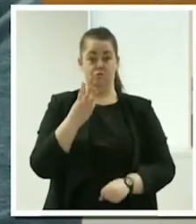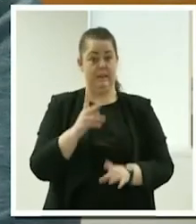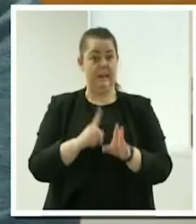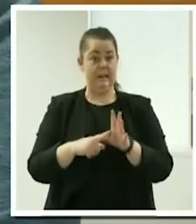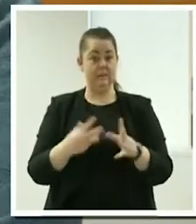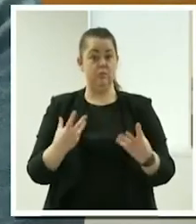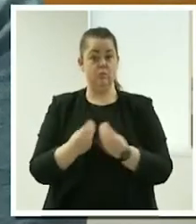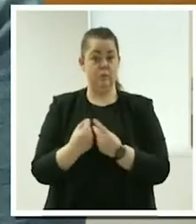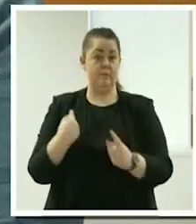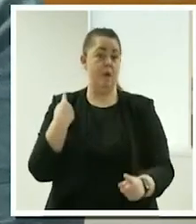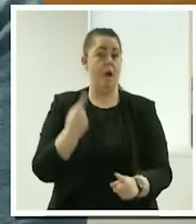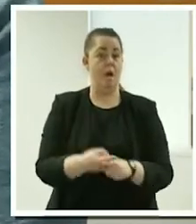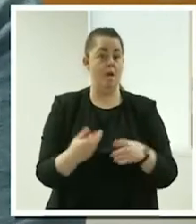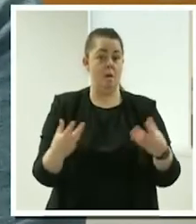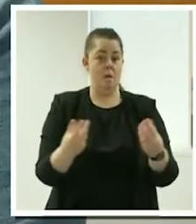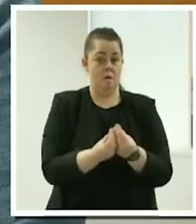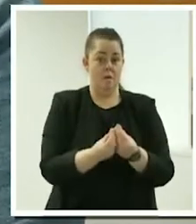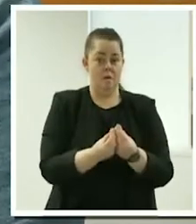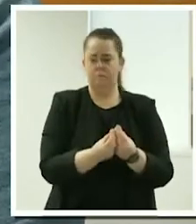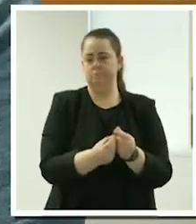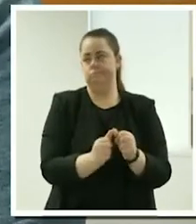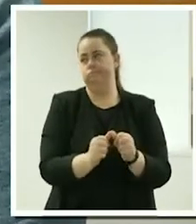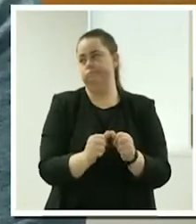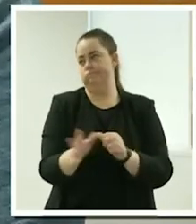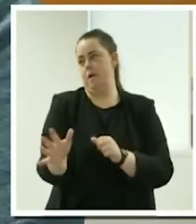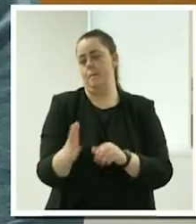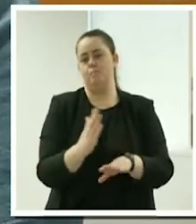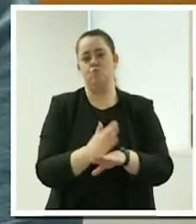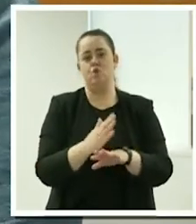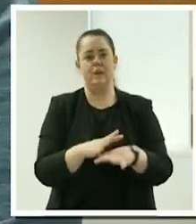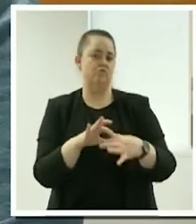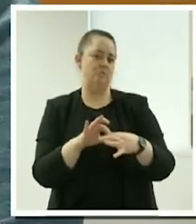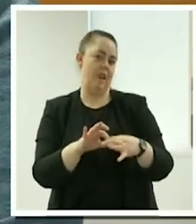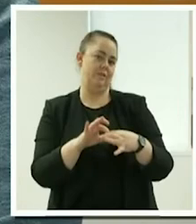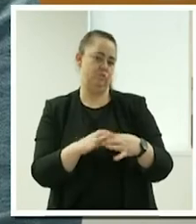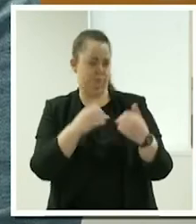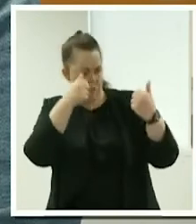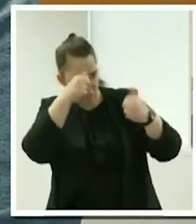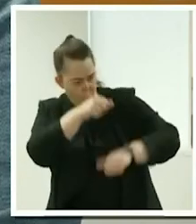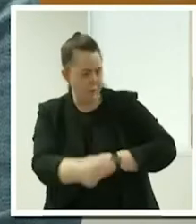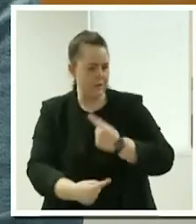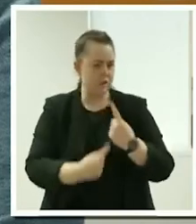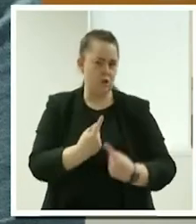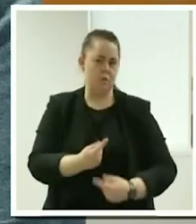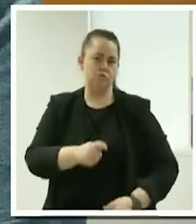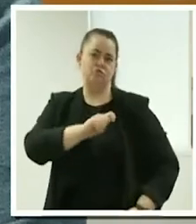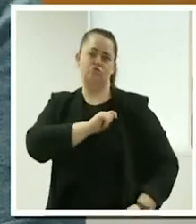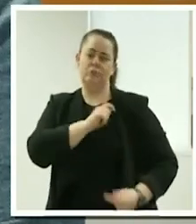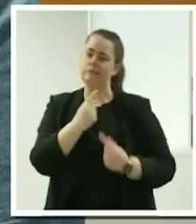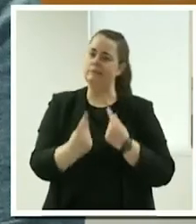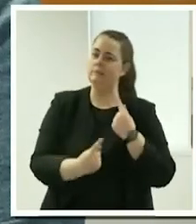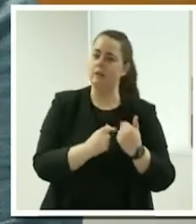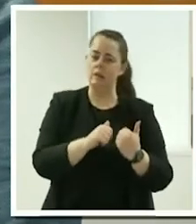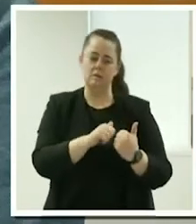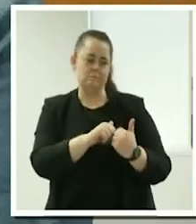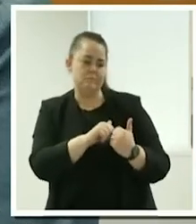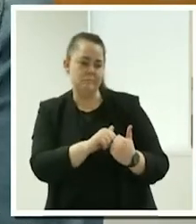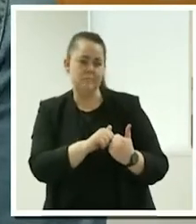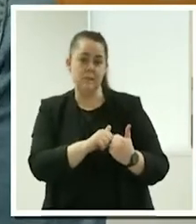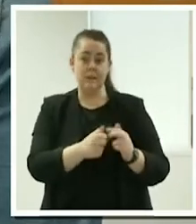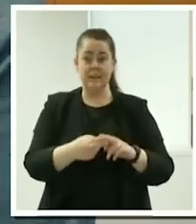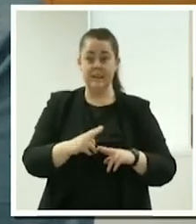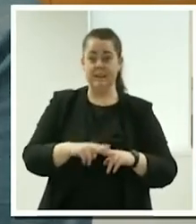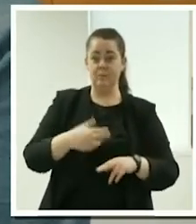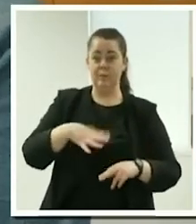so we have this really good working relationship with each other and whenever we need to discuss we have a